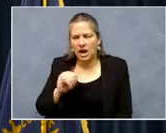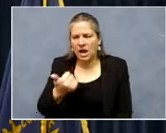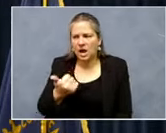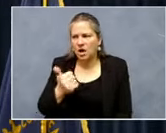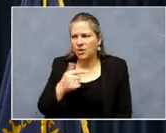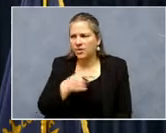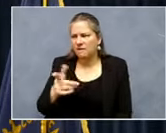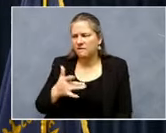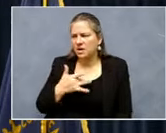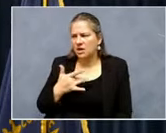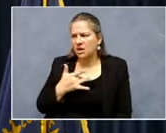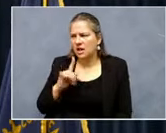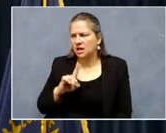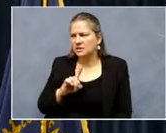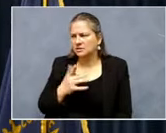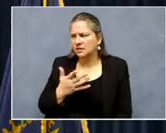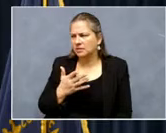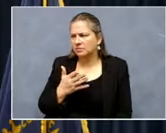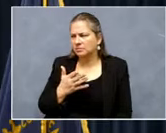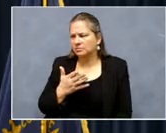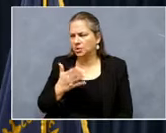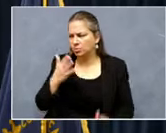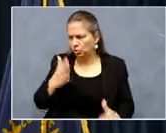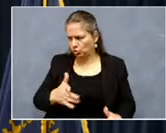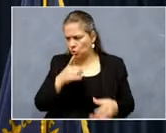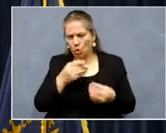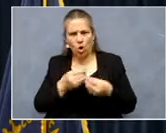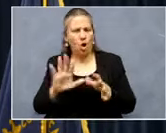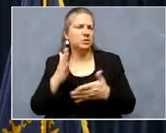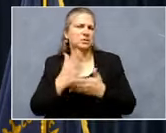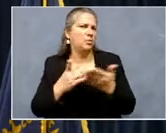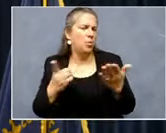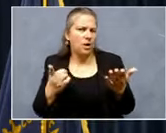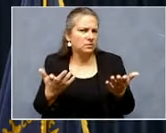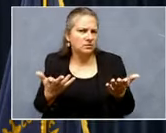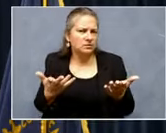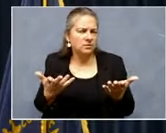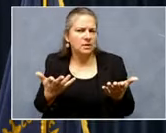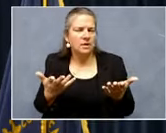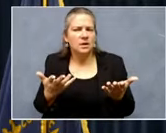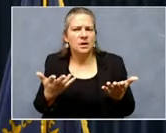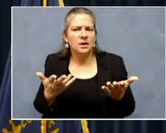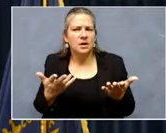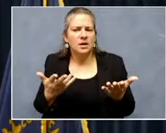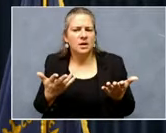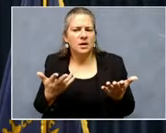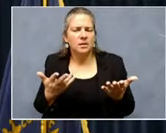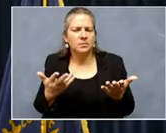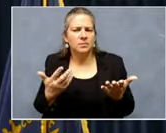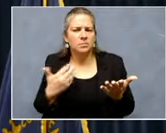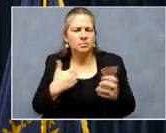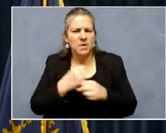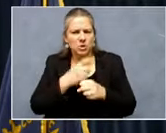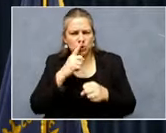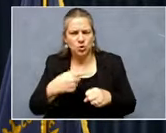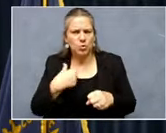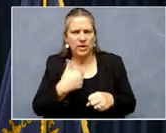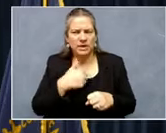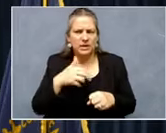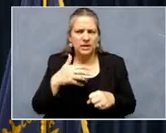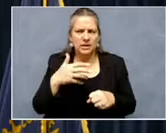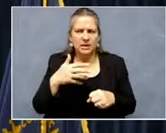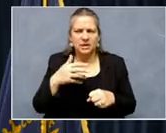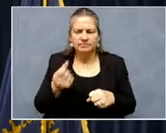as a person who, who, who lost somebody? Uh, we want to make sure we, we take and we process all of that,